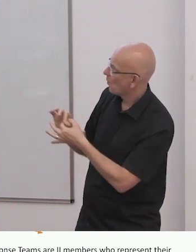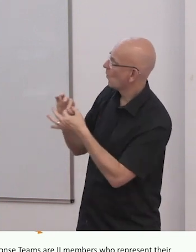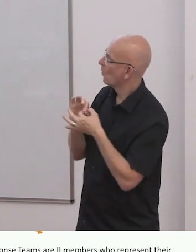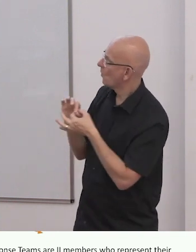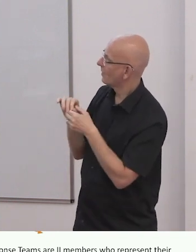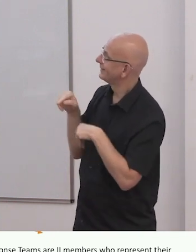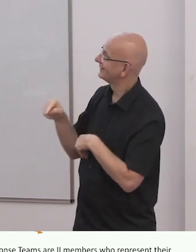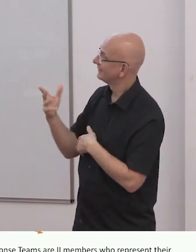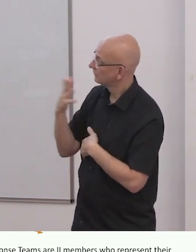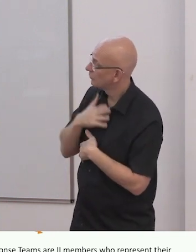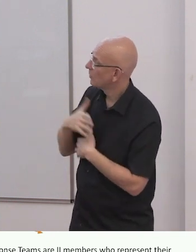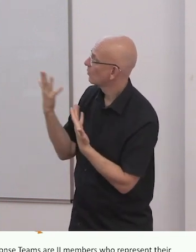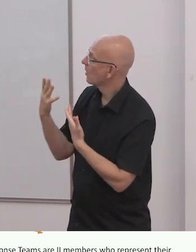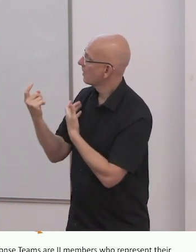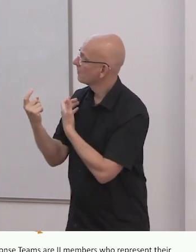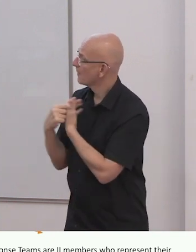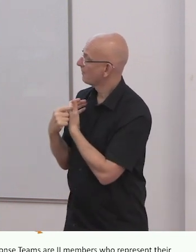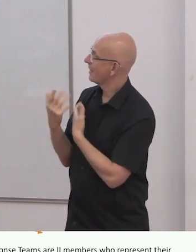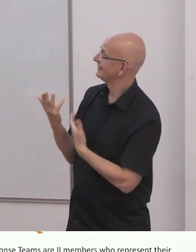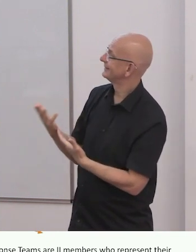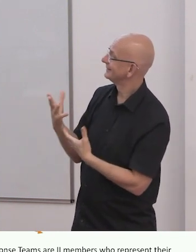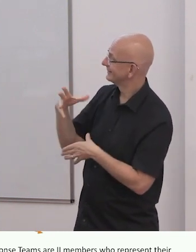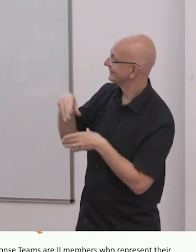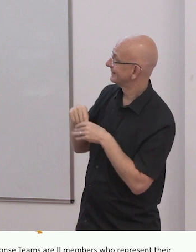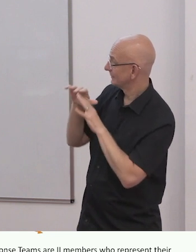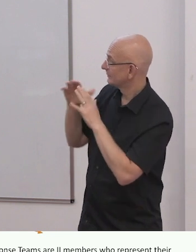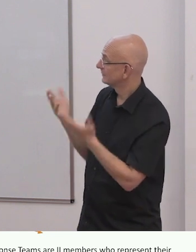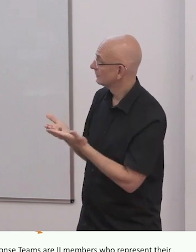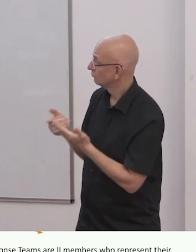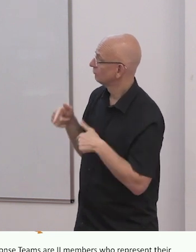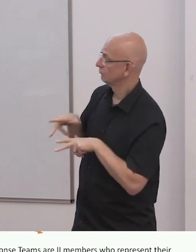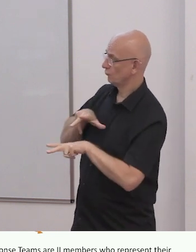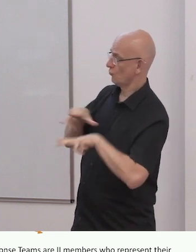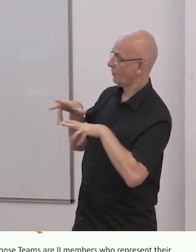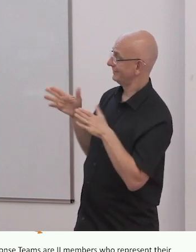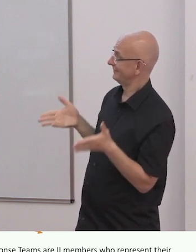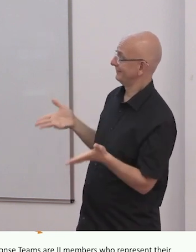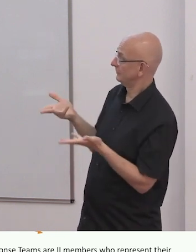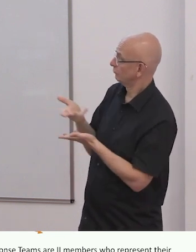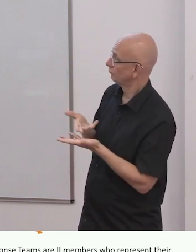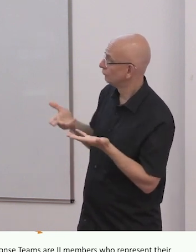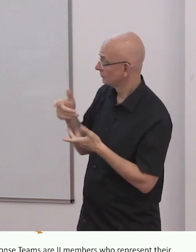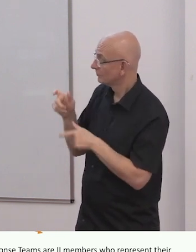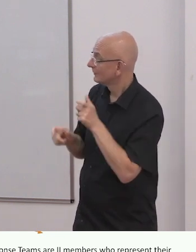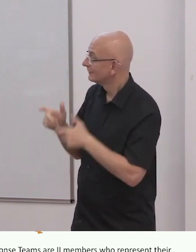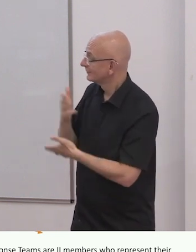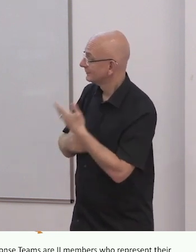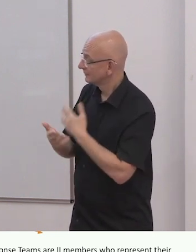as an organization of persons with disabilities and as families or as an individual.